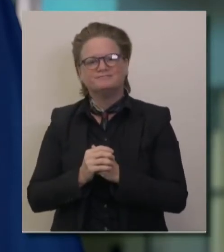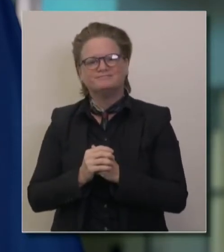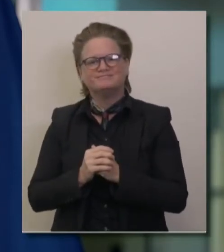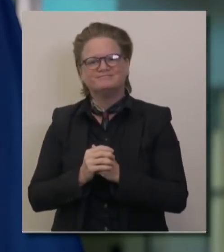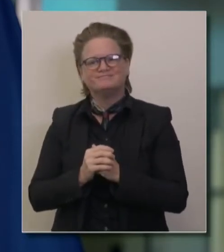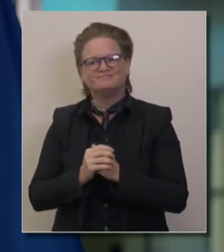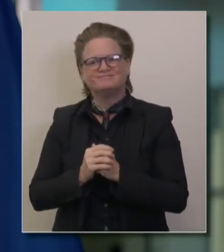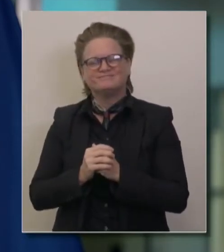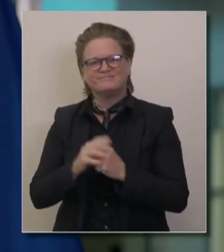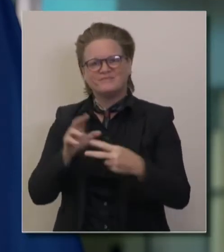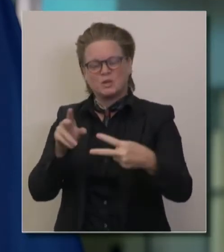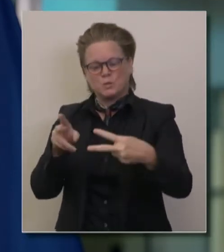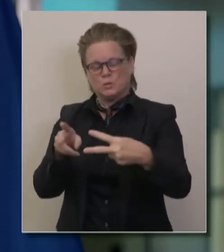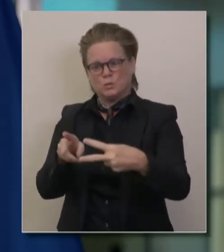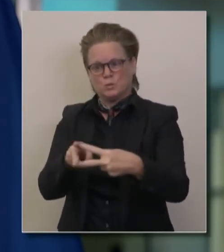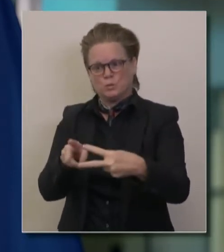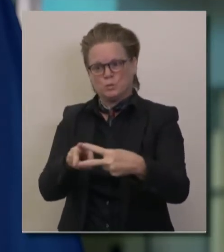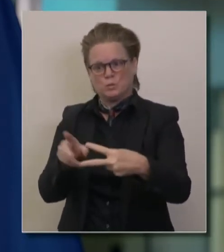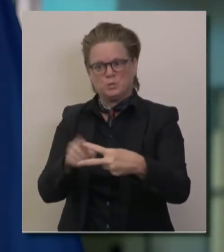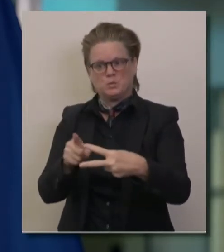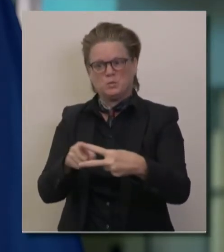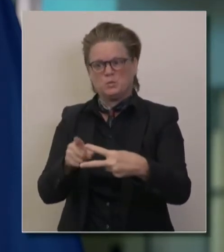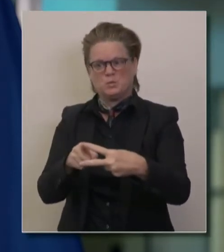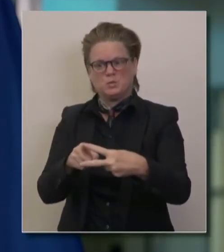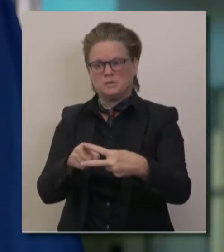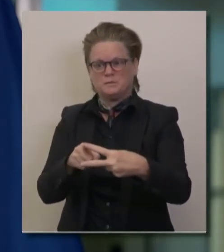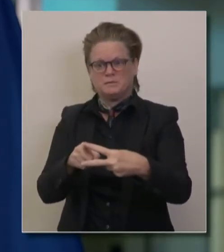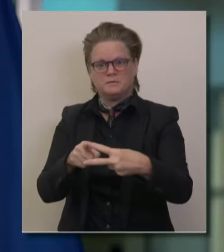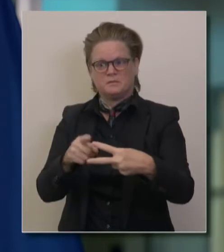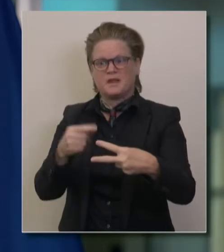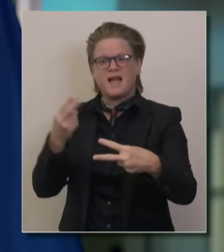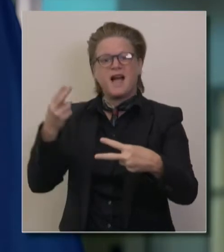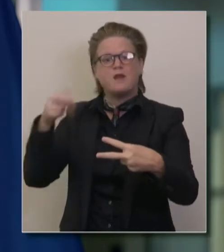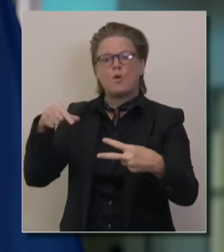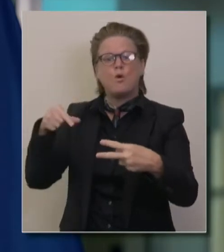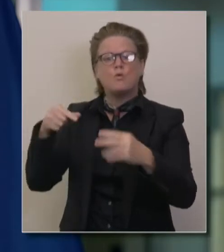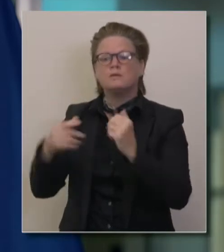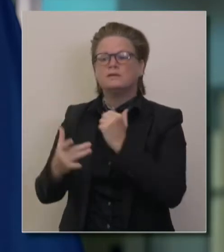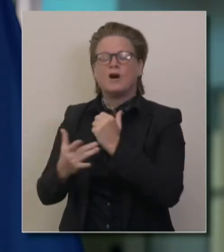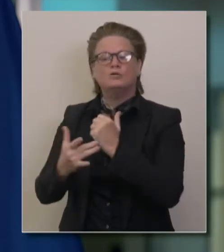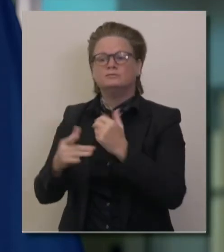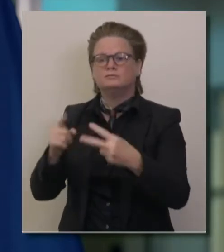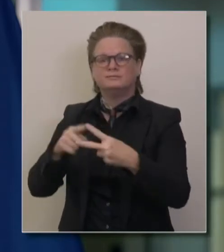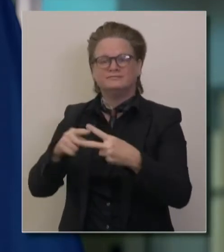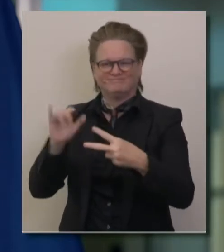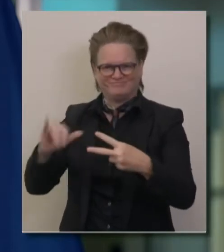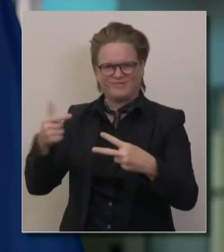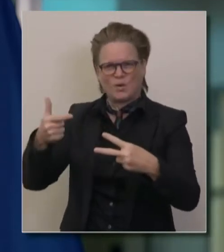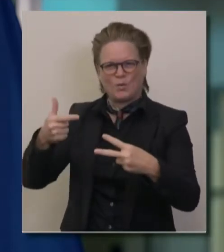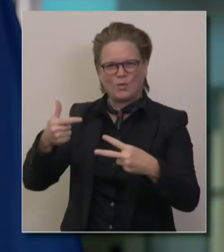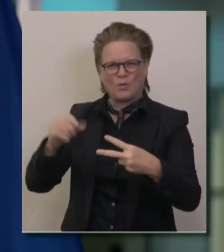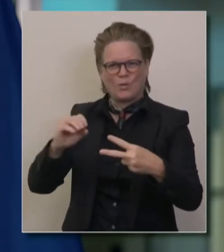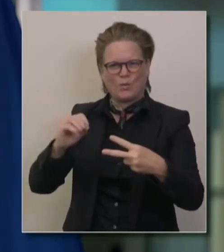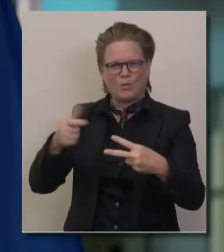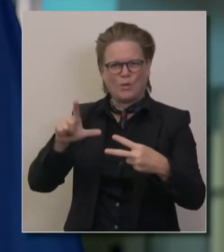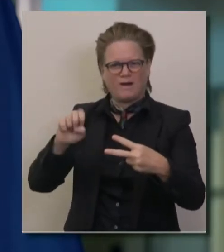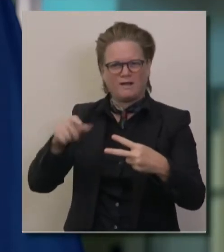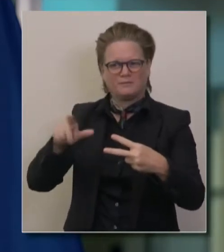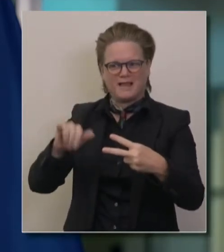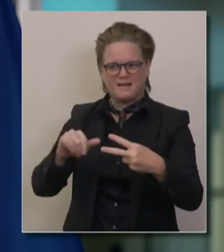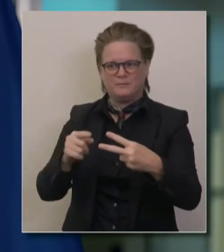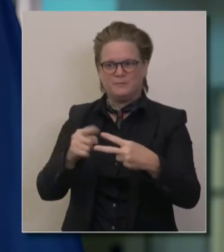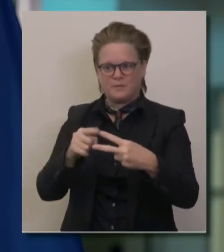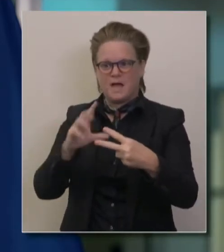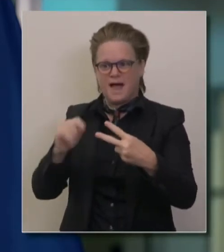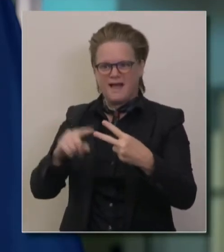of California's best known headquartered technology companies, Google and Apple, have joined together in an effort